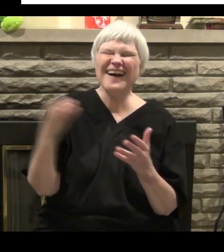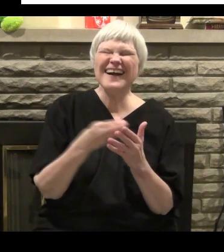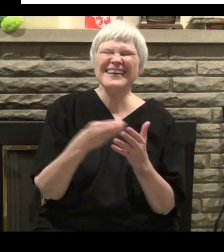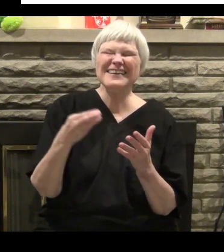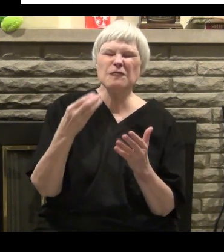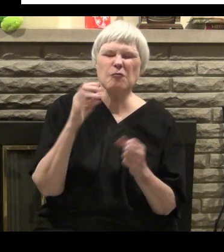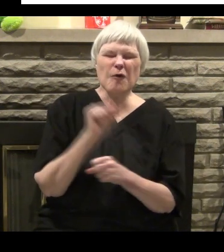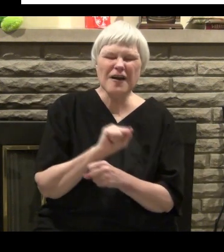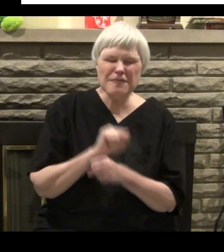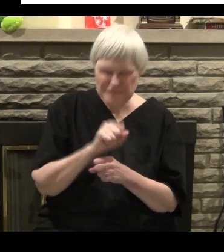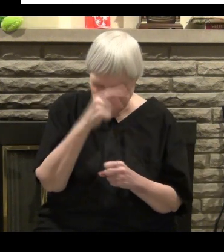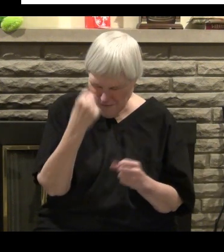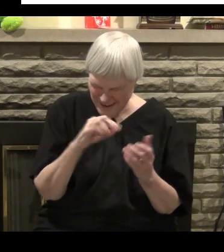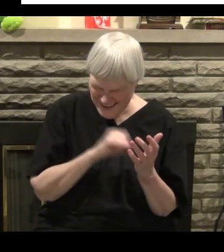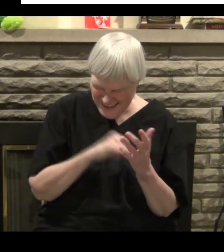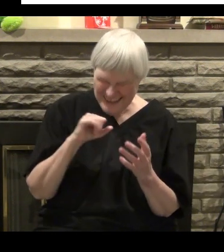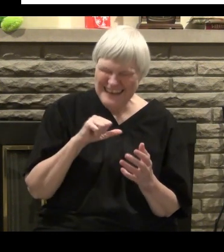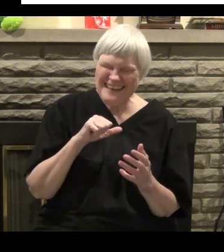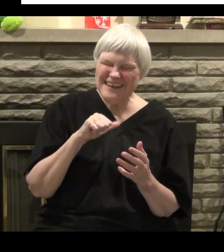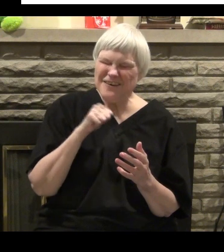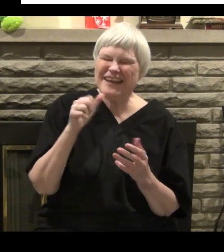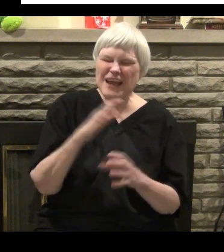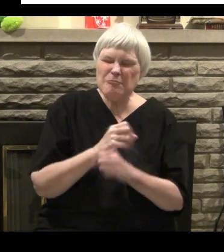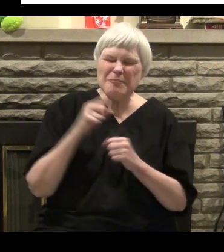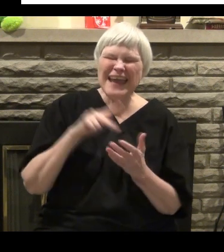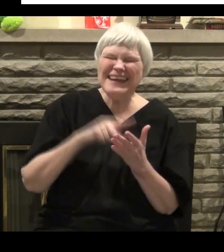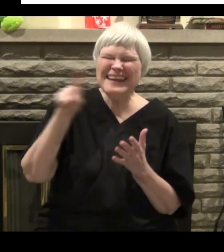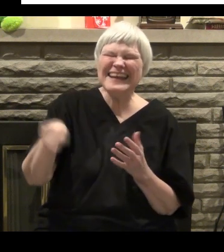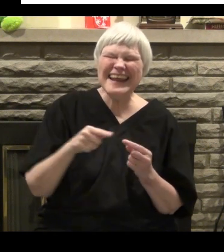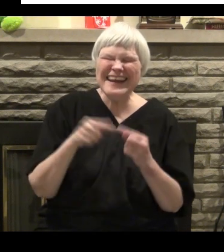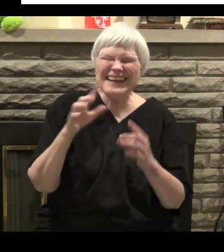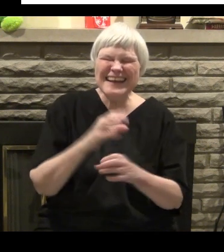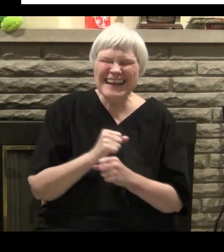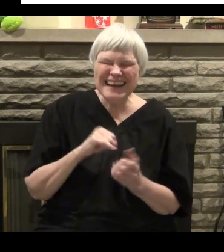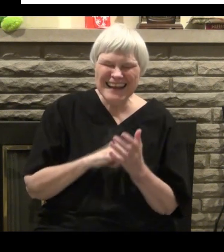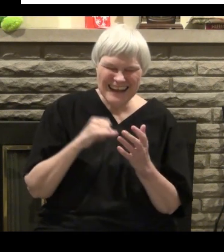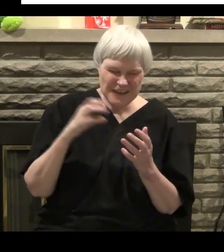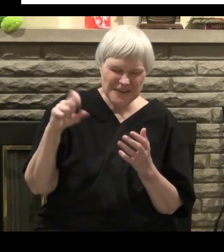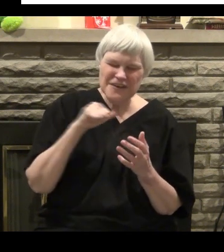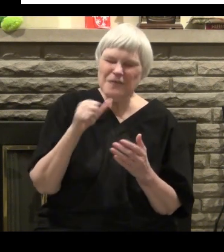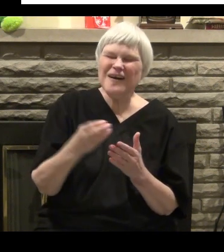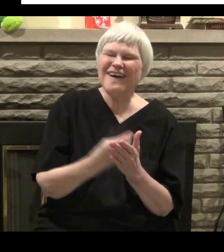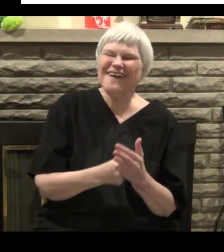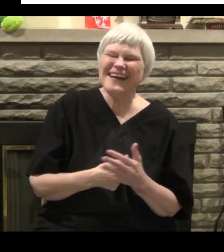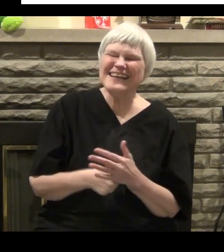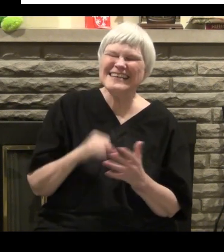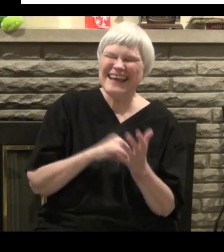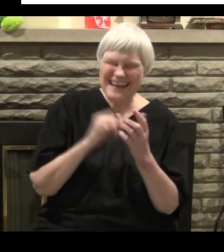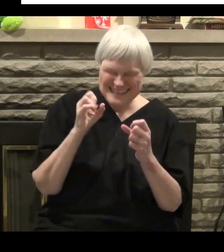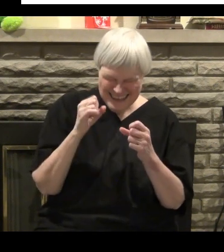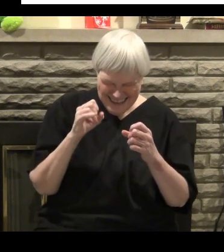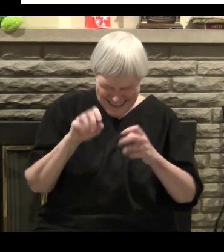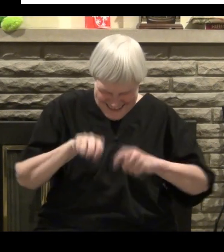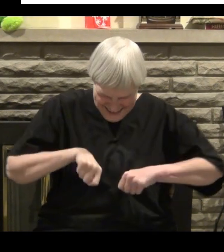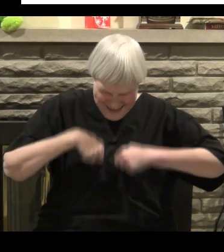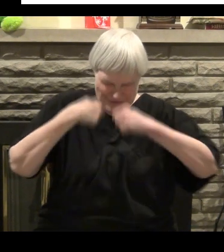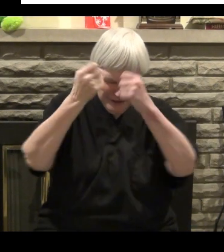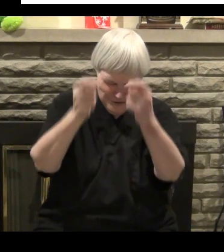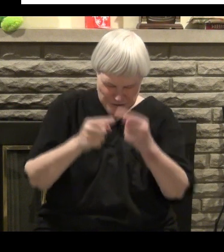something that's given to you that's unearned. It's unmerited. You can't